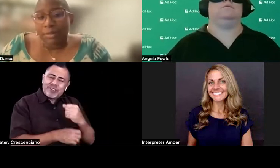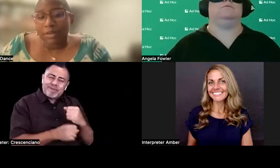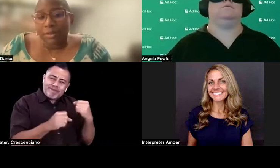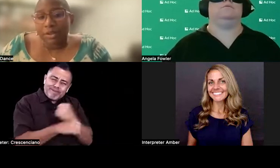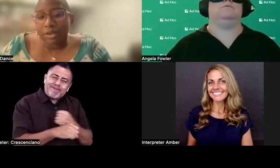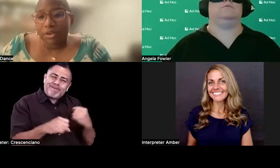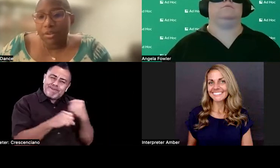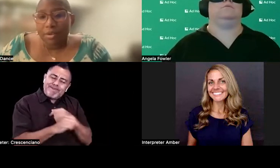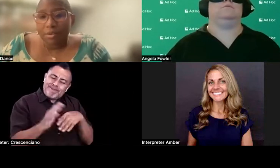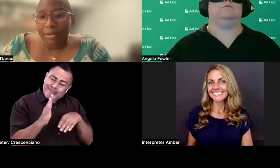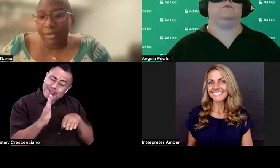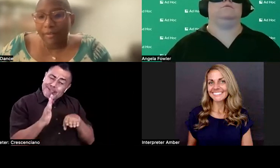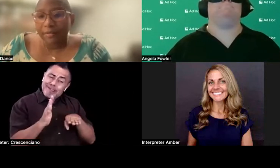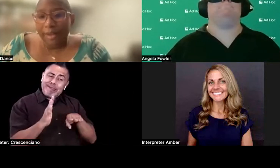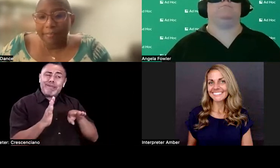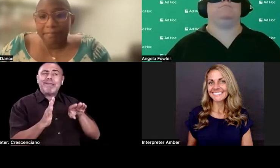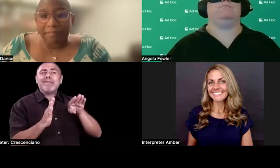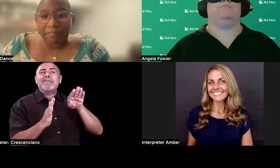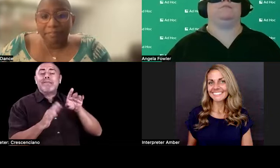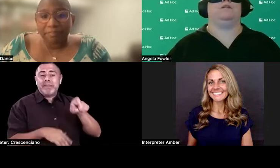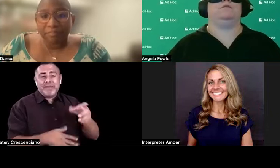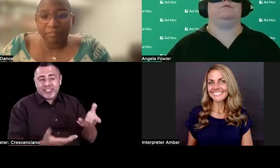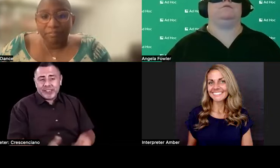Someone else want to go or want to build off of that?